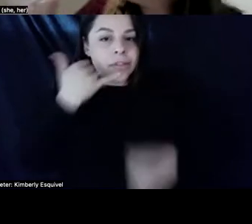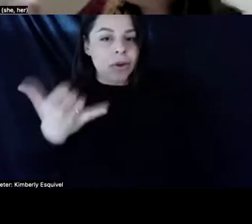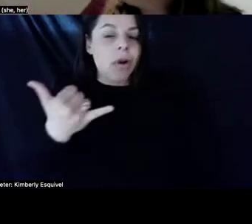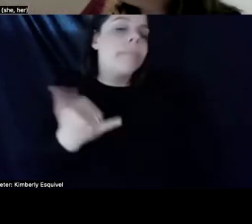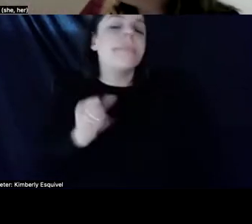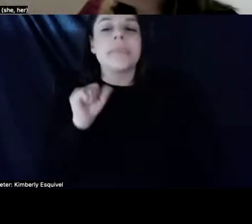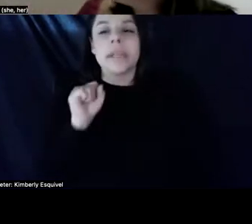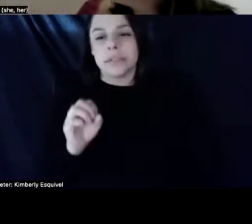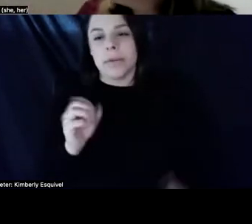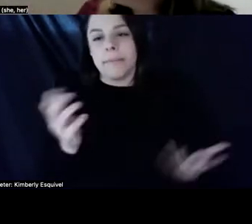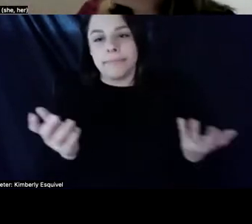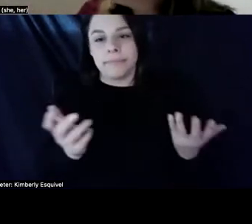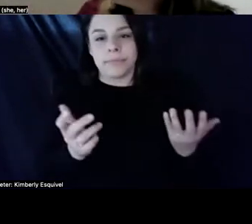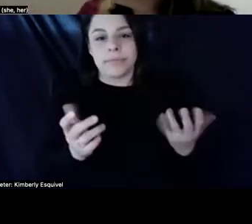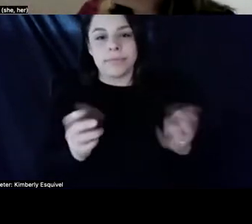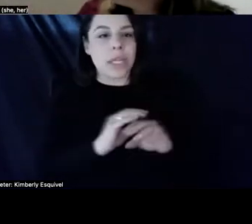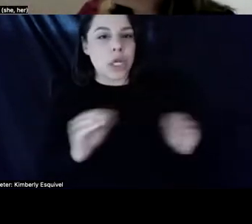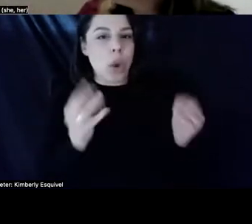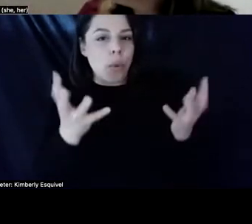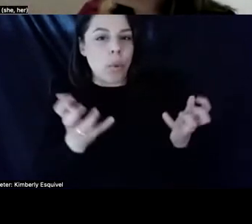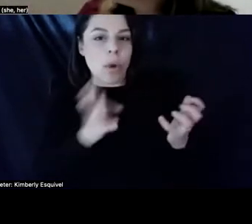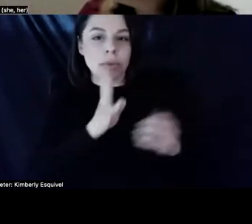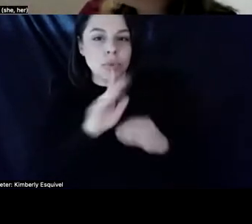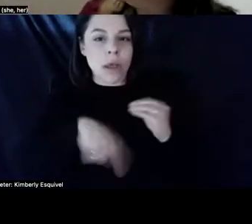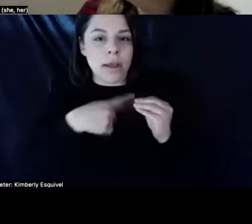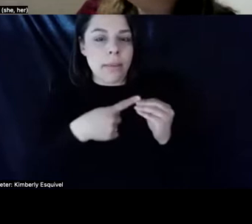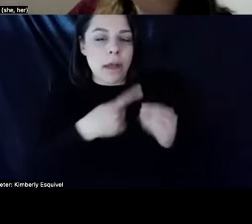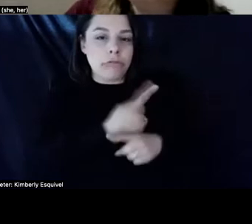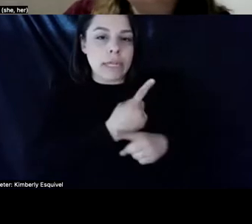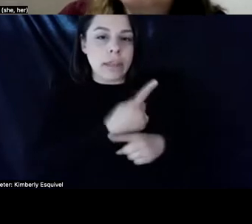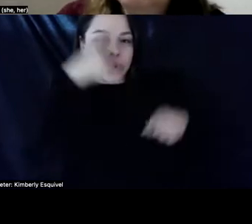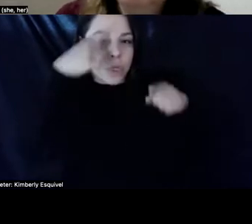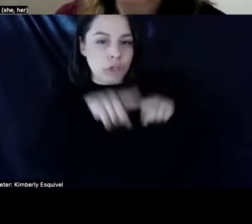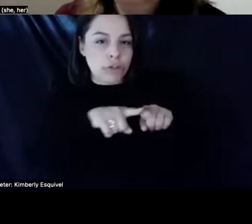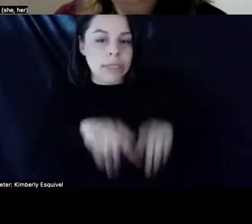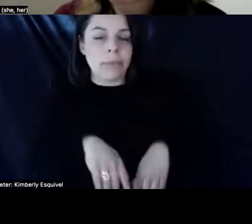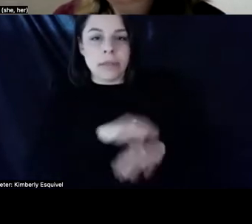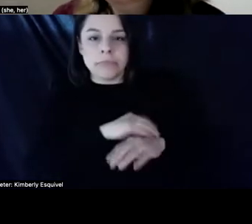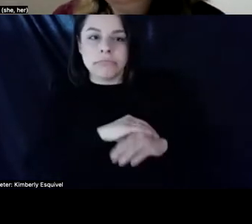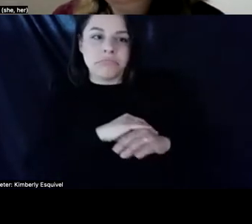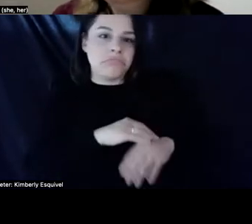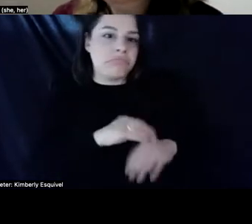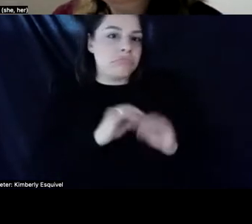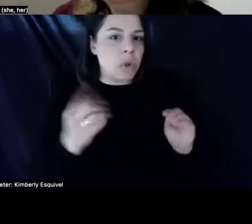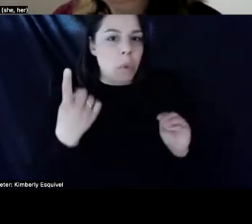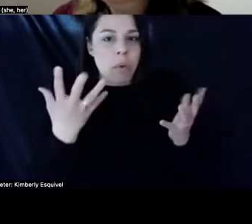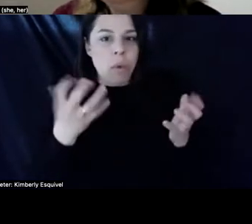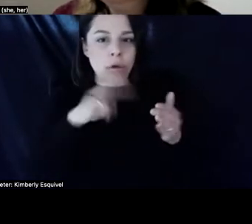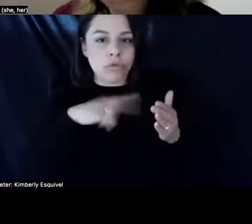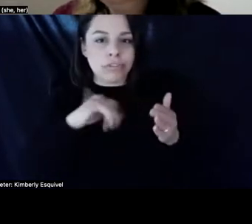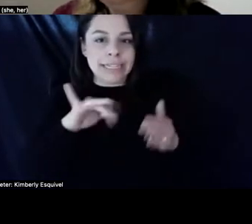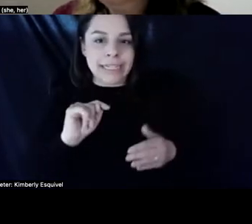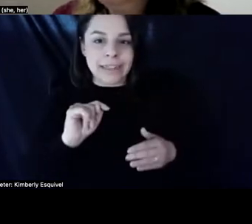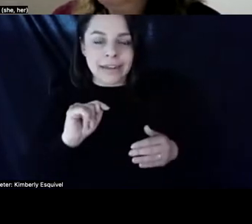So, um, the, nobody wants to talk about the regulatory agreement. Nobody wants to read it. Uh, I just had a third